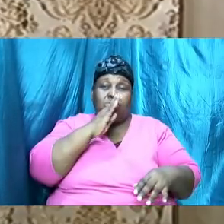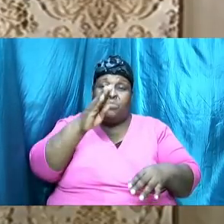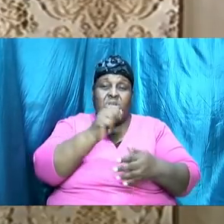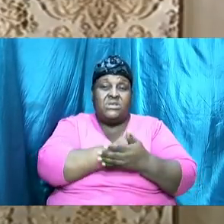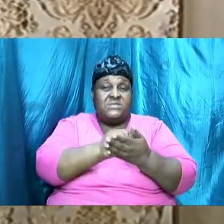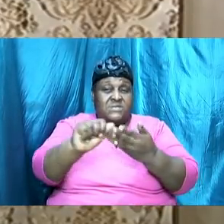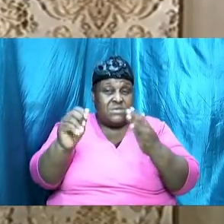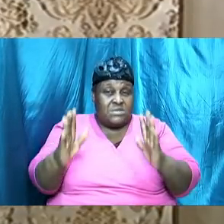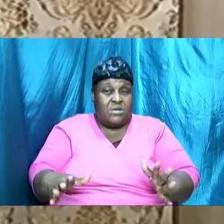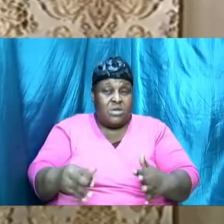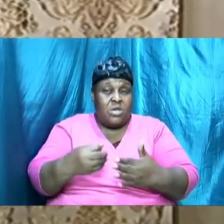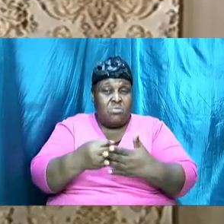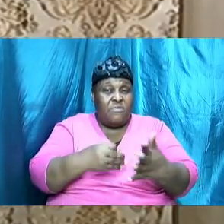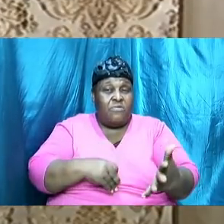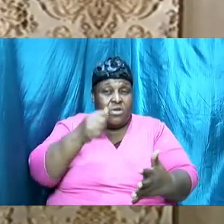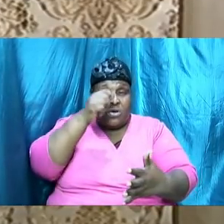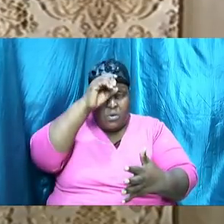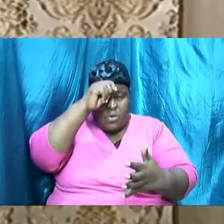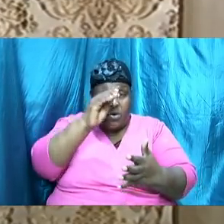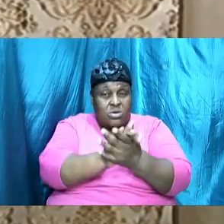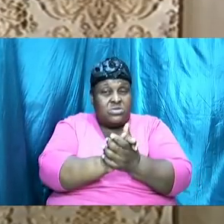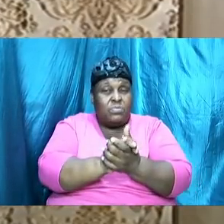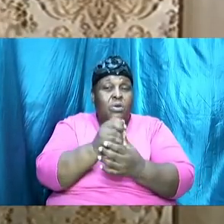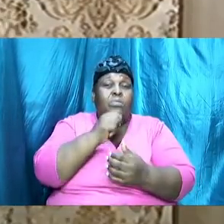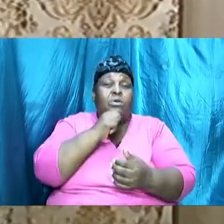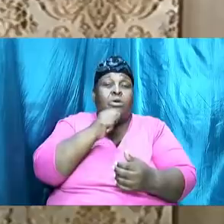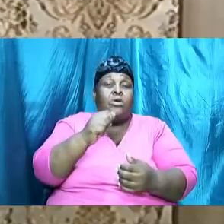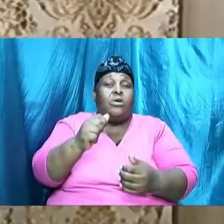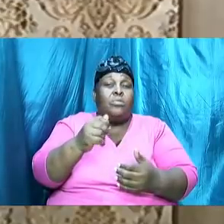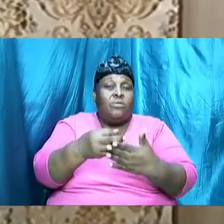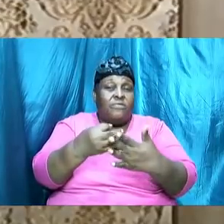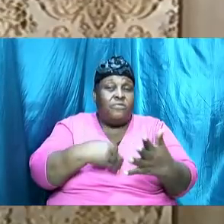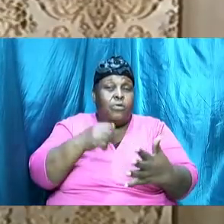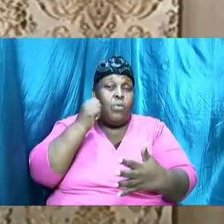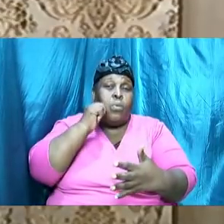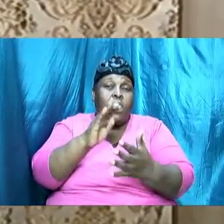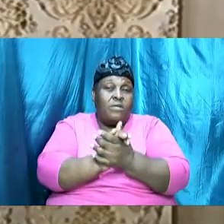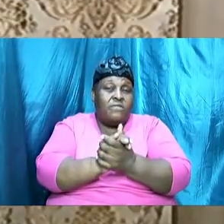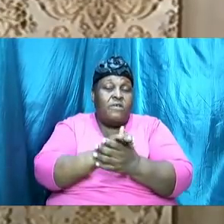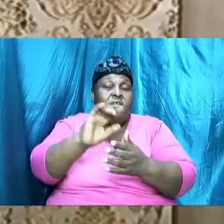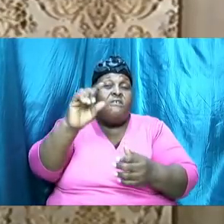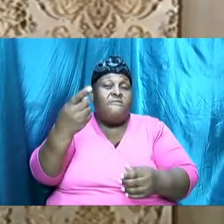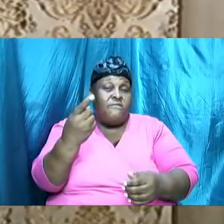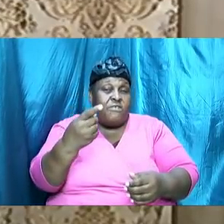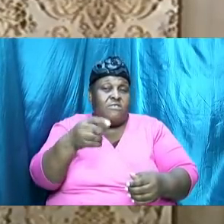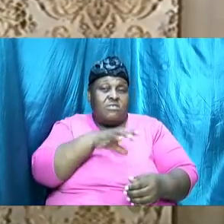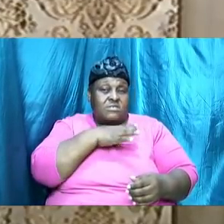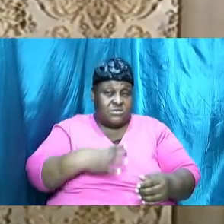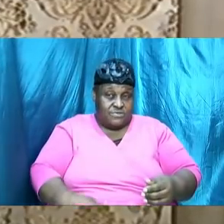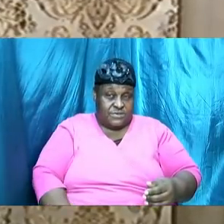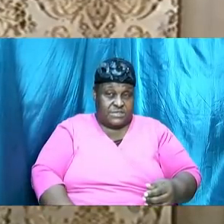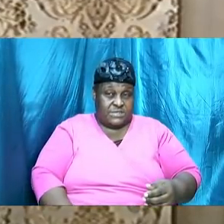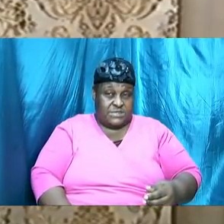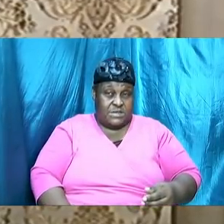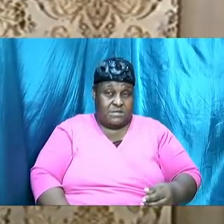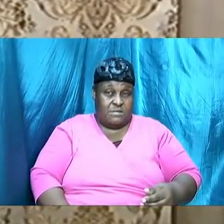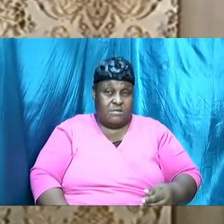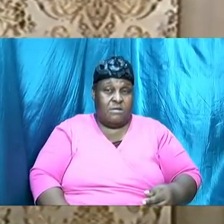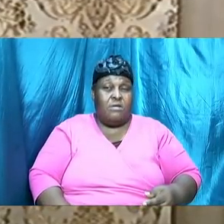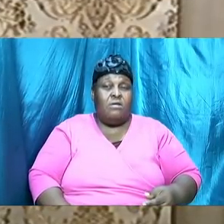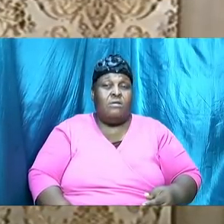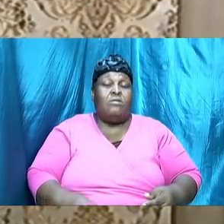husband before you're a wife before you're anything you're first a Christian I am first a Christian